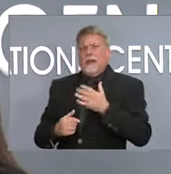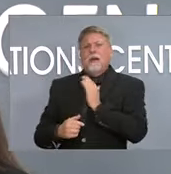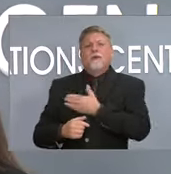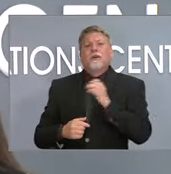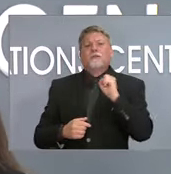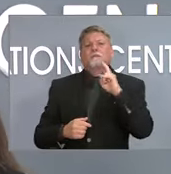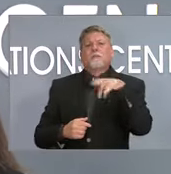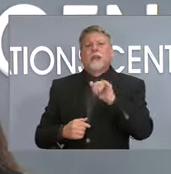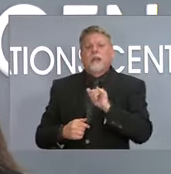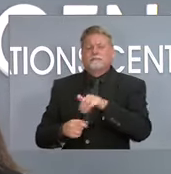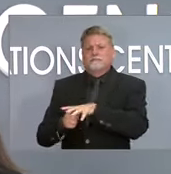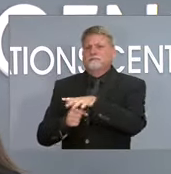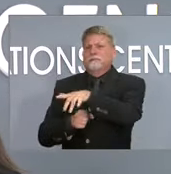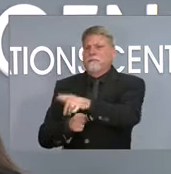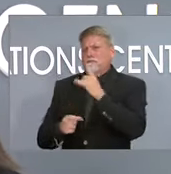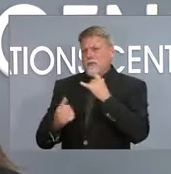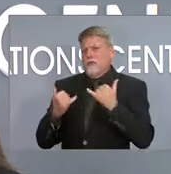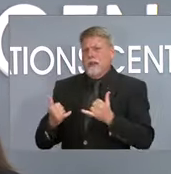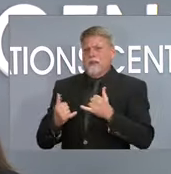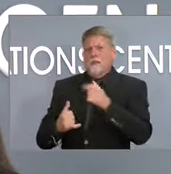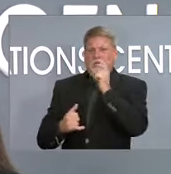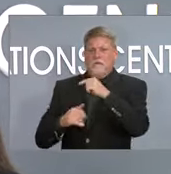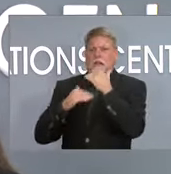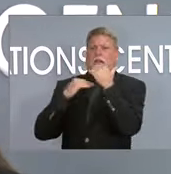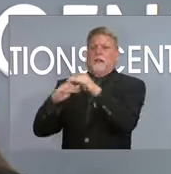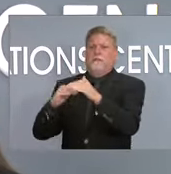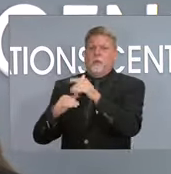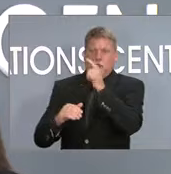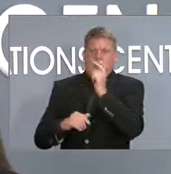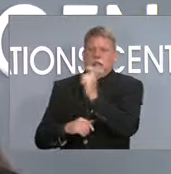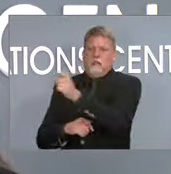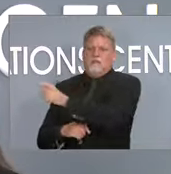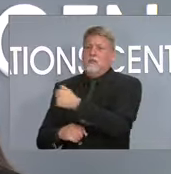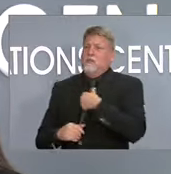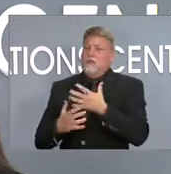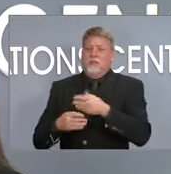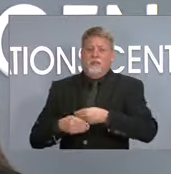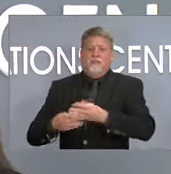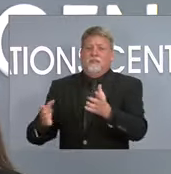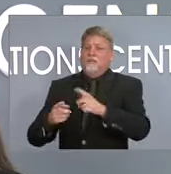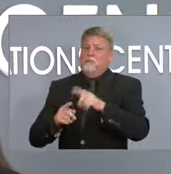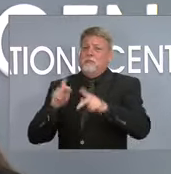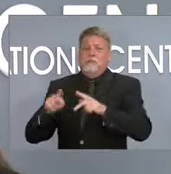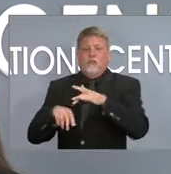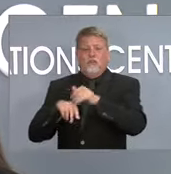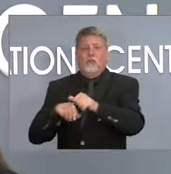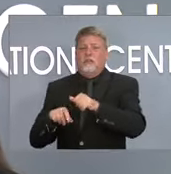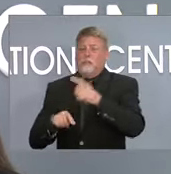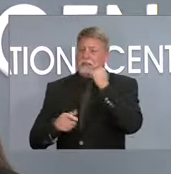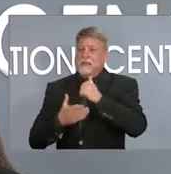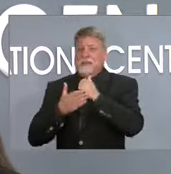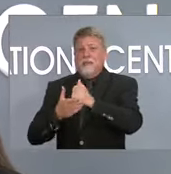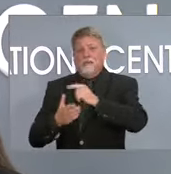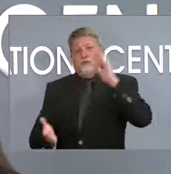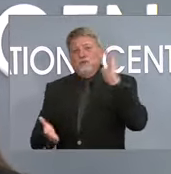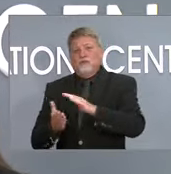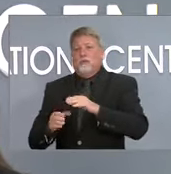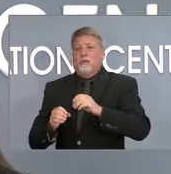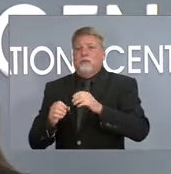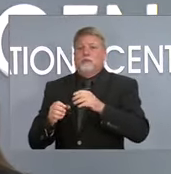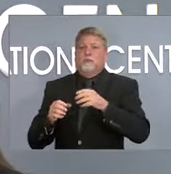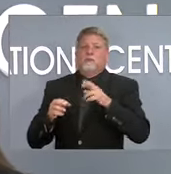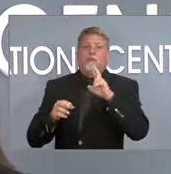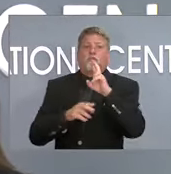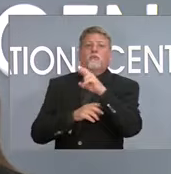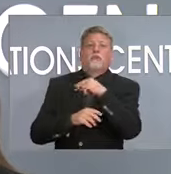on who would be eligible for this treatment. We want folks to get it early. It does work. It keeps folks out of the hospital. It is